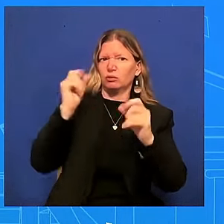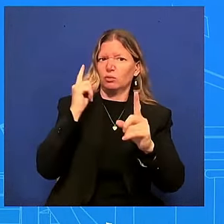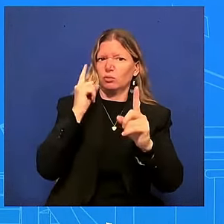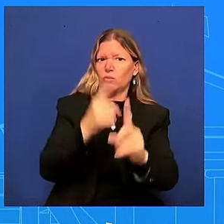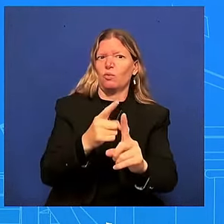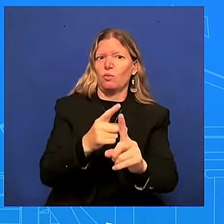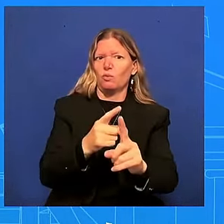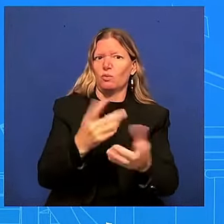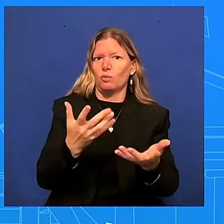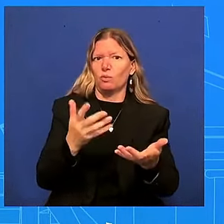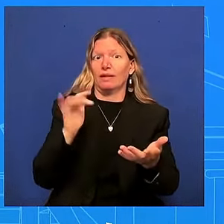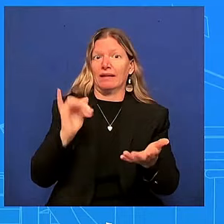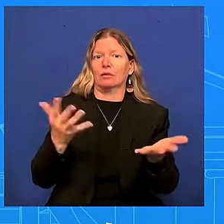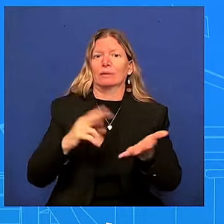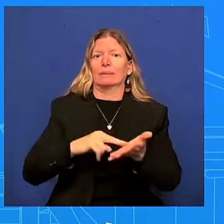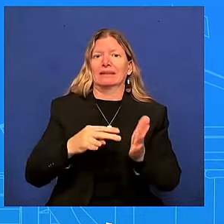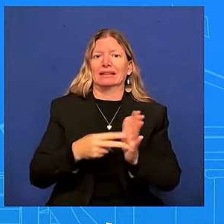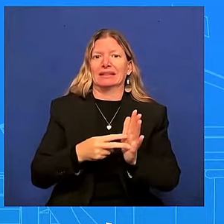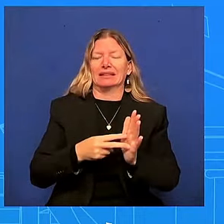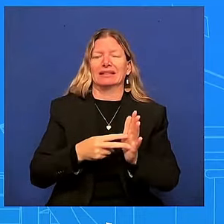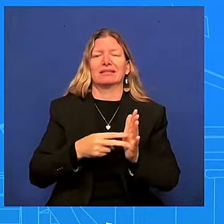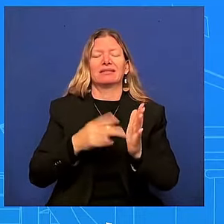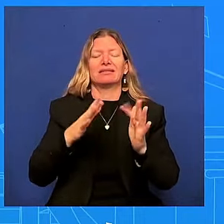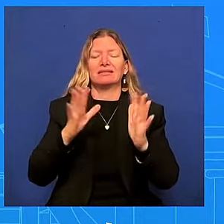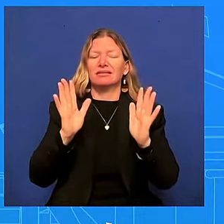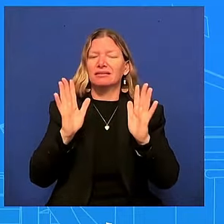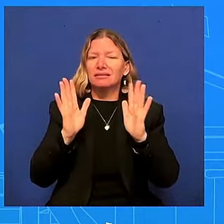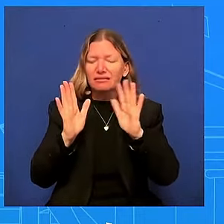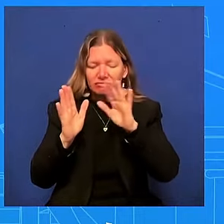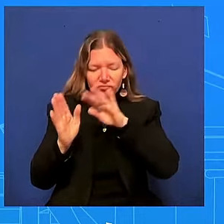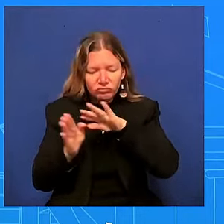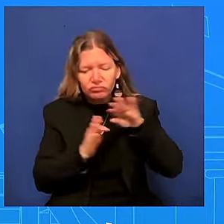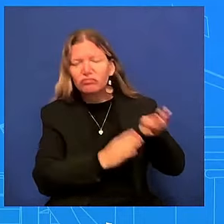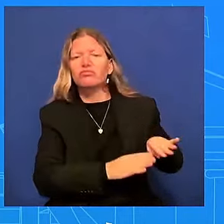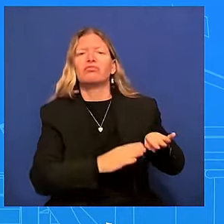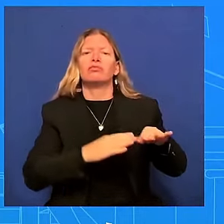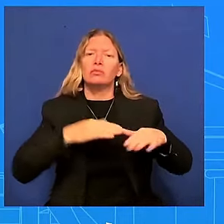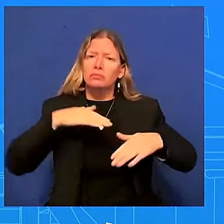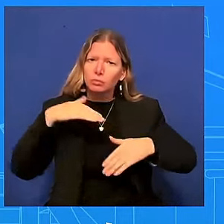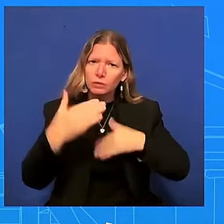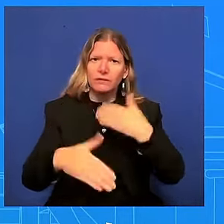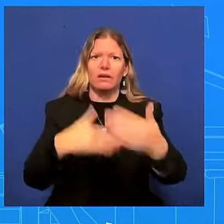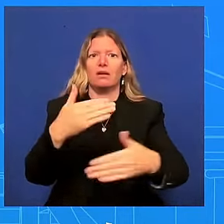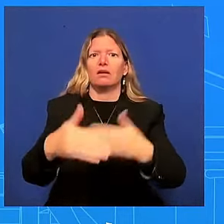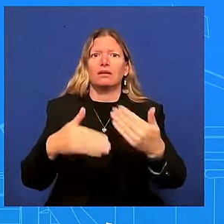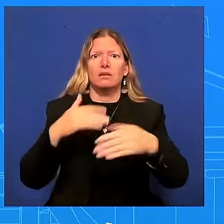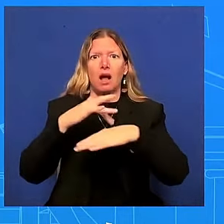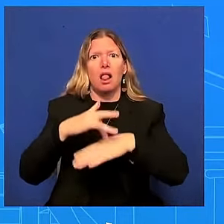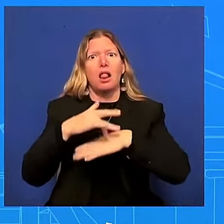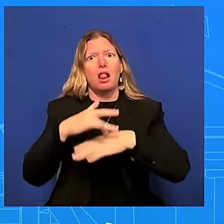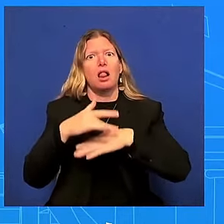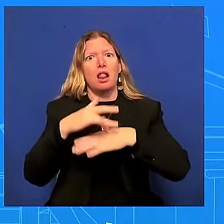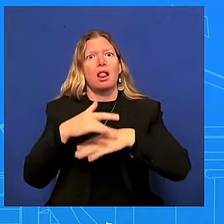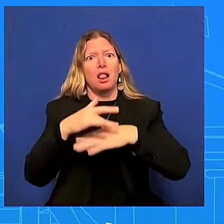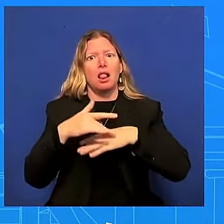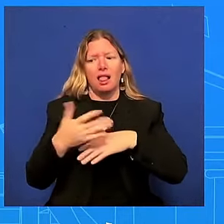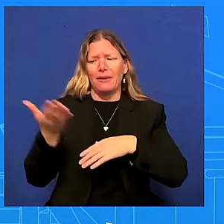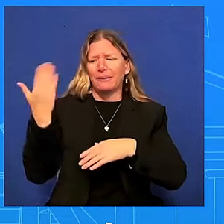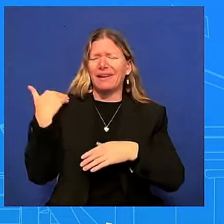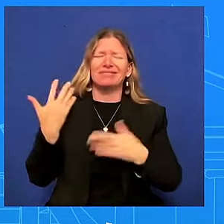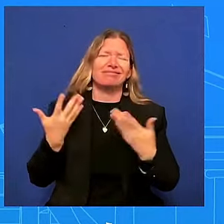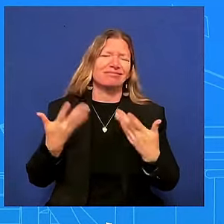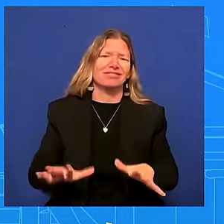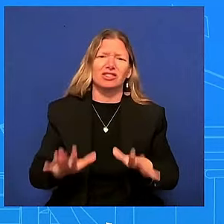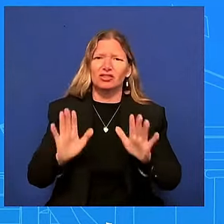continue on the successes on the unprecedented successes that this president has had and on and on issues that majority of